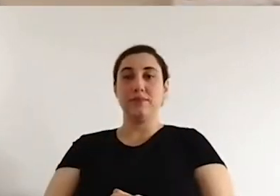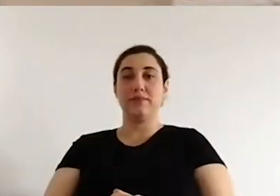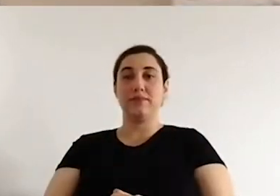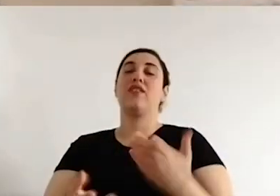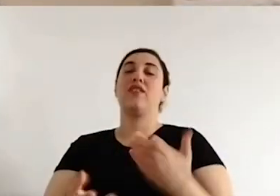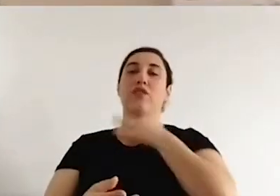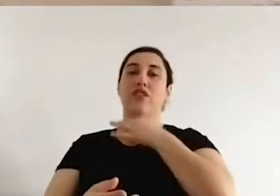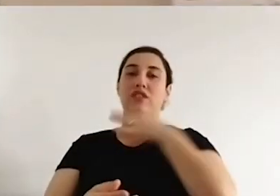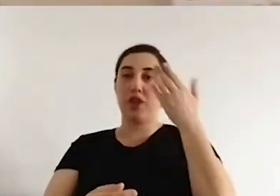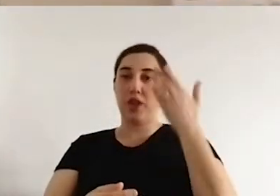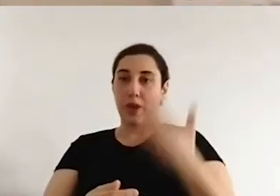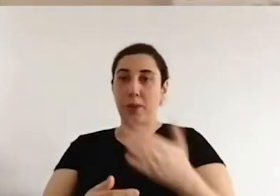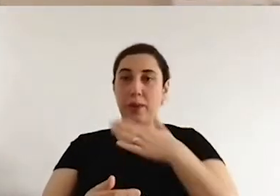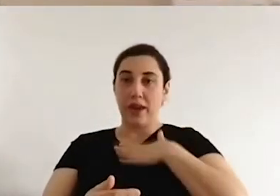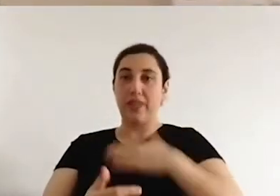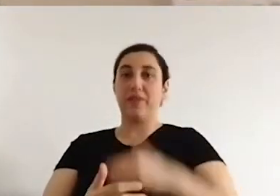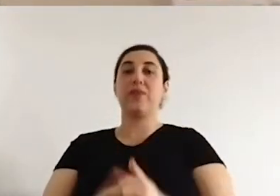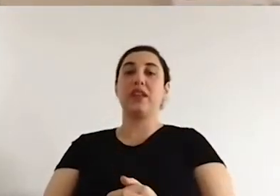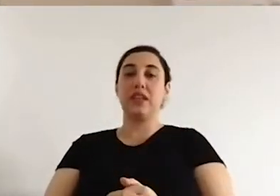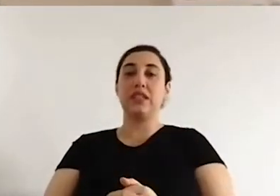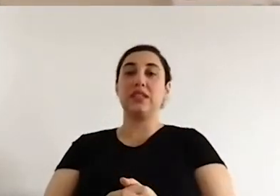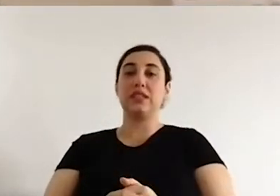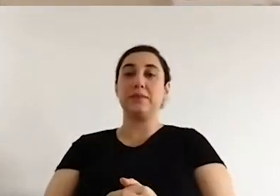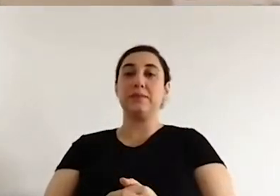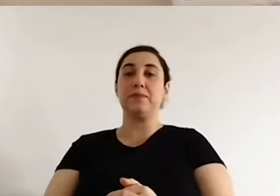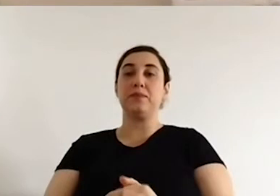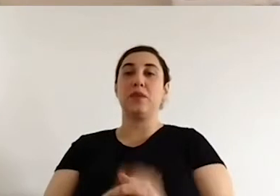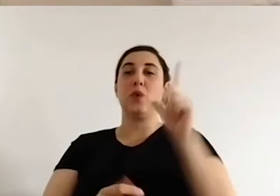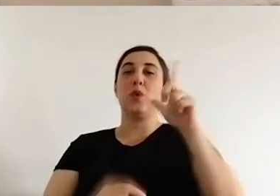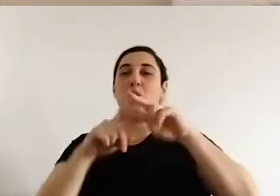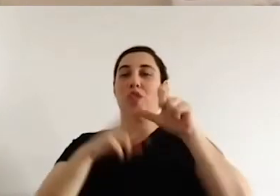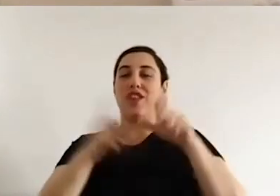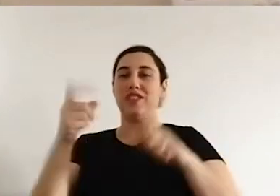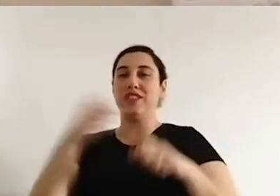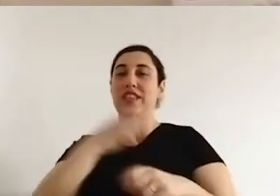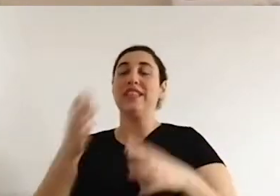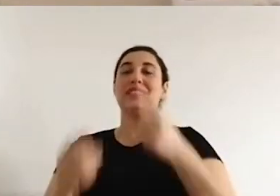Thank you very much, Ulaş.